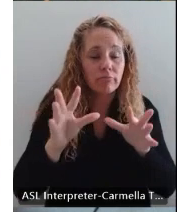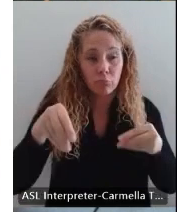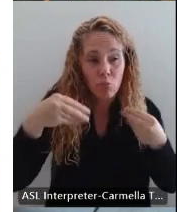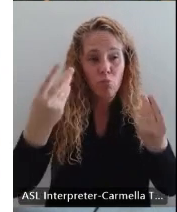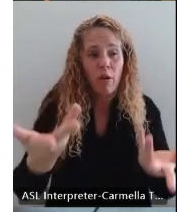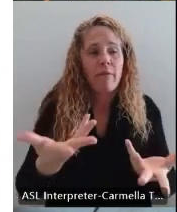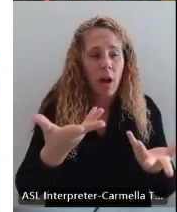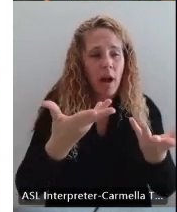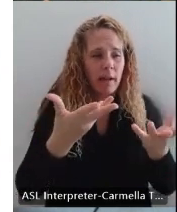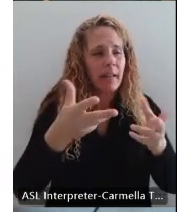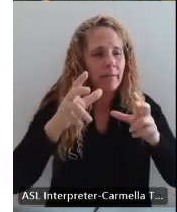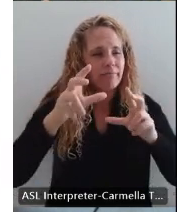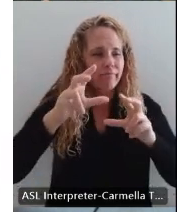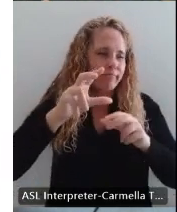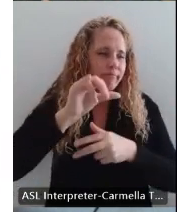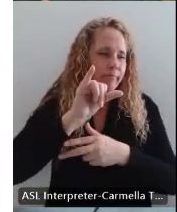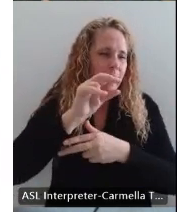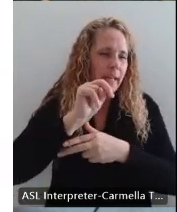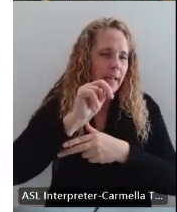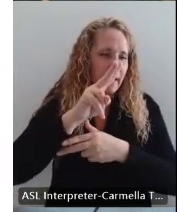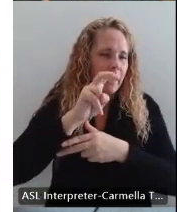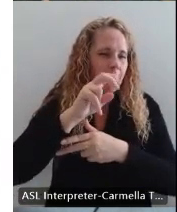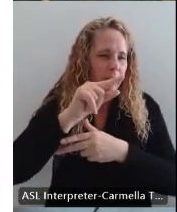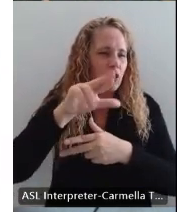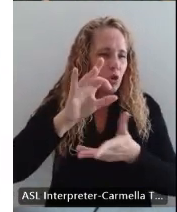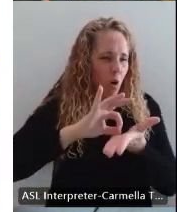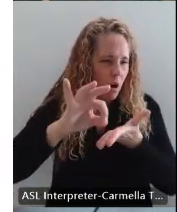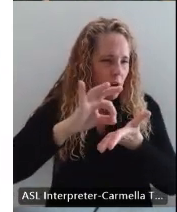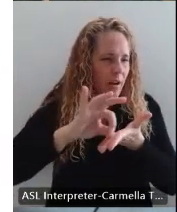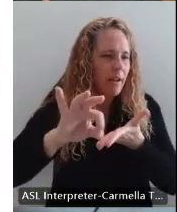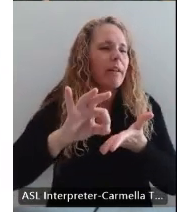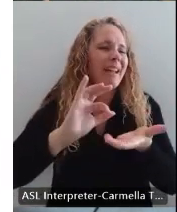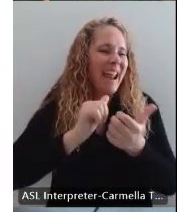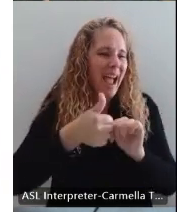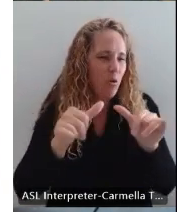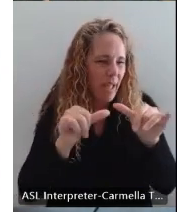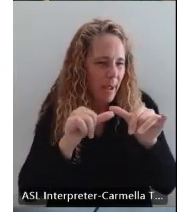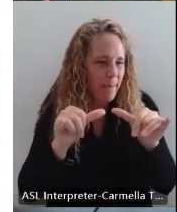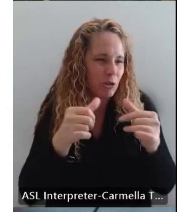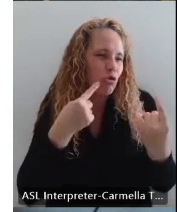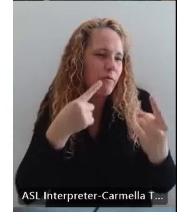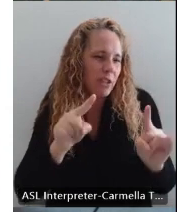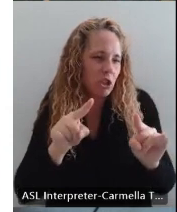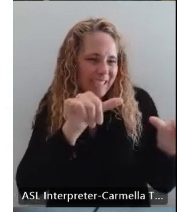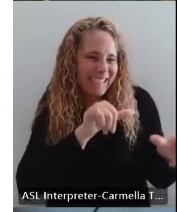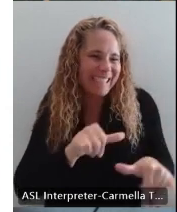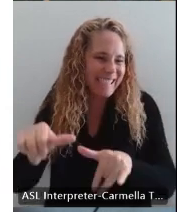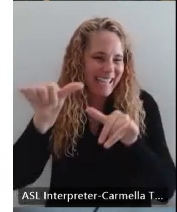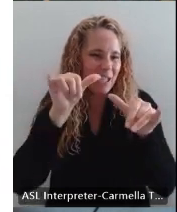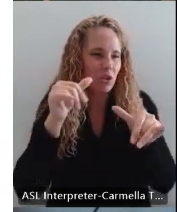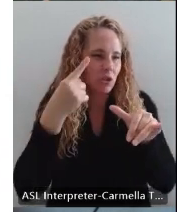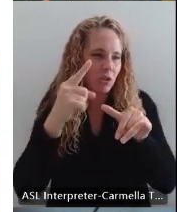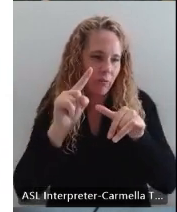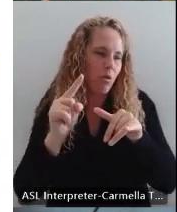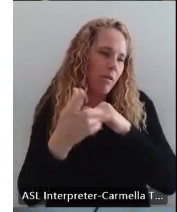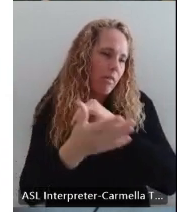you an inventory of your fixtures and how they measure up to efficiency standards for the country.